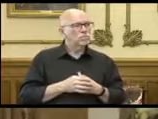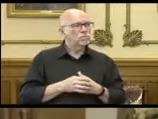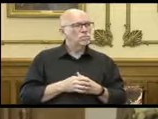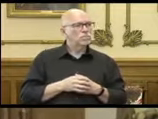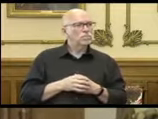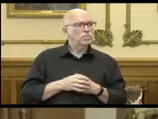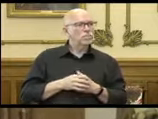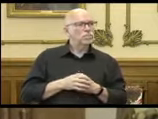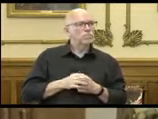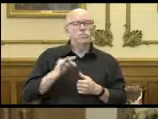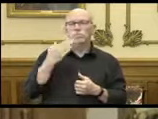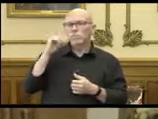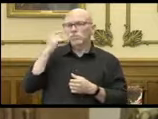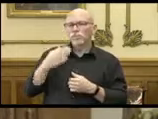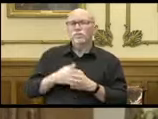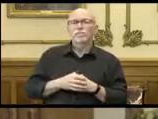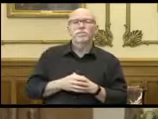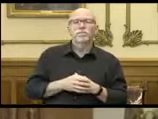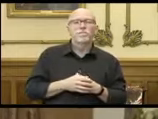Sure. Thank you, Governor.